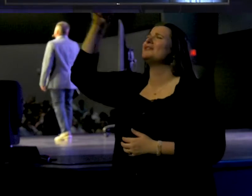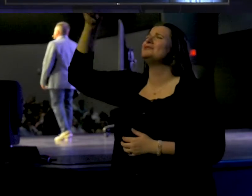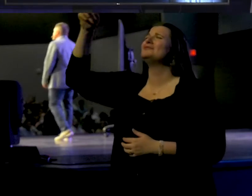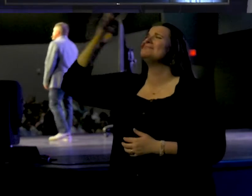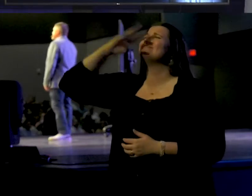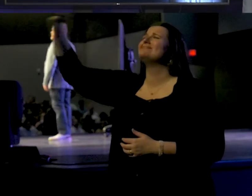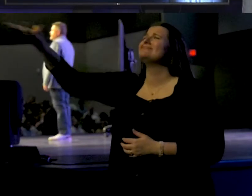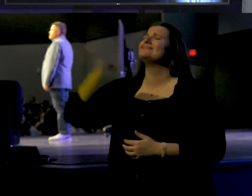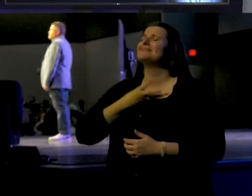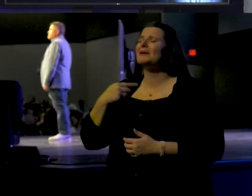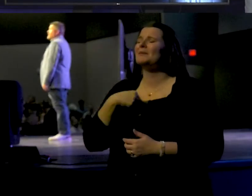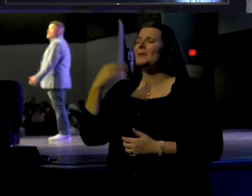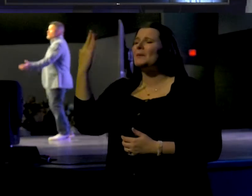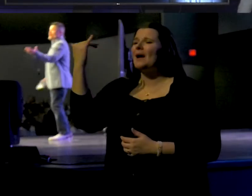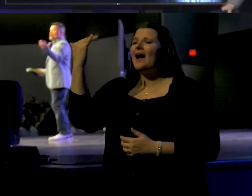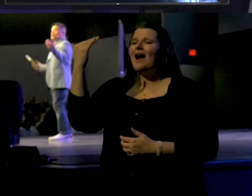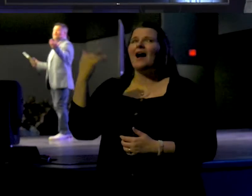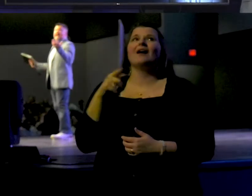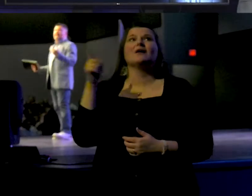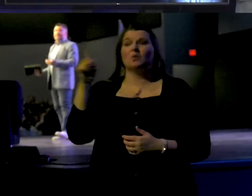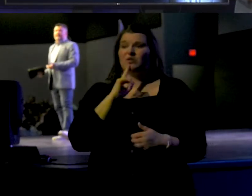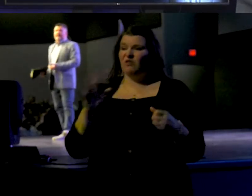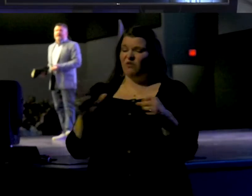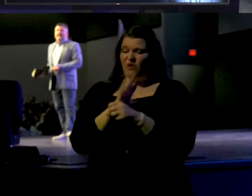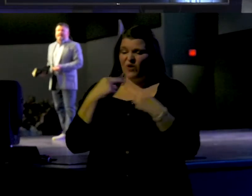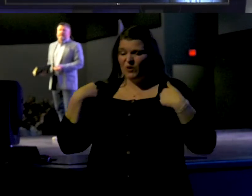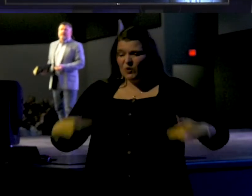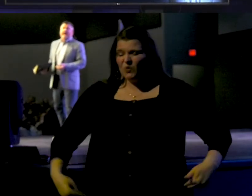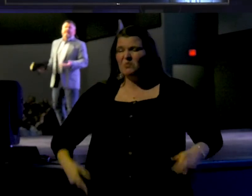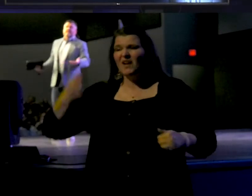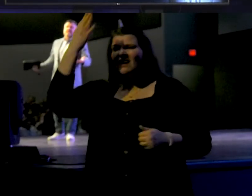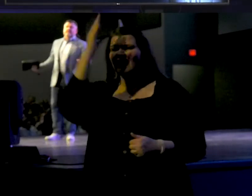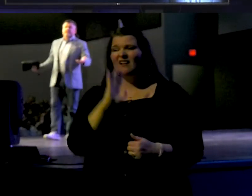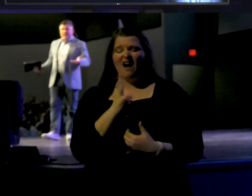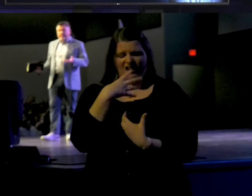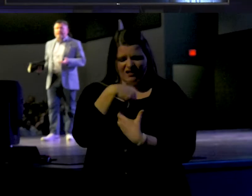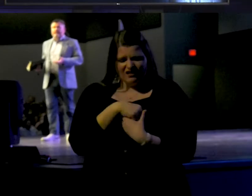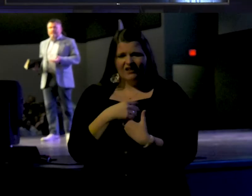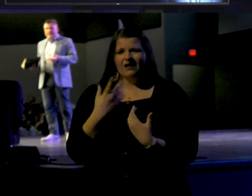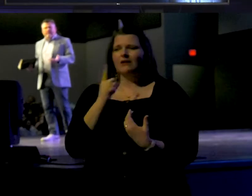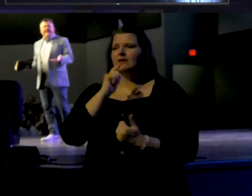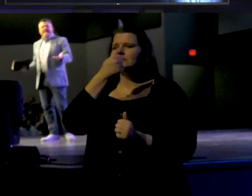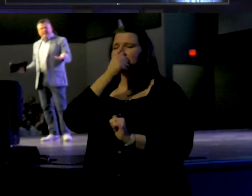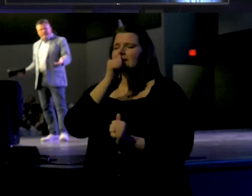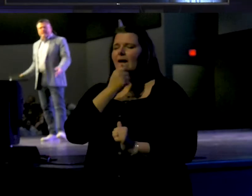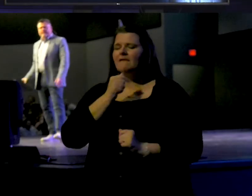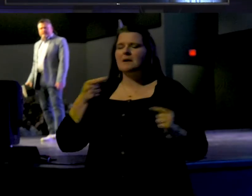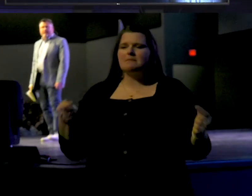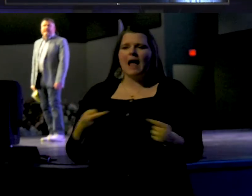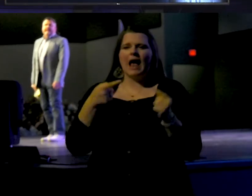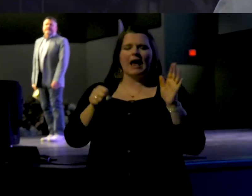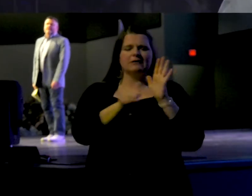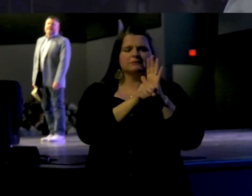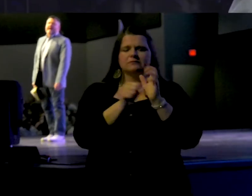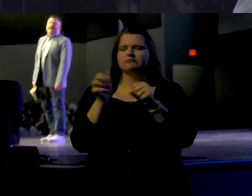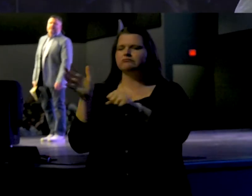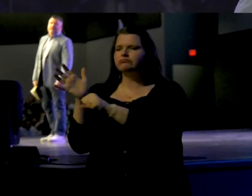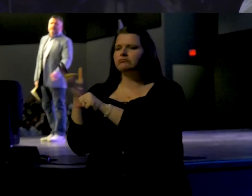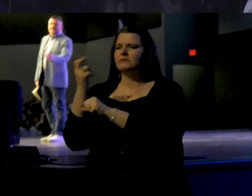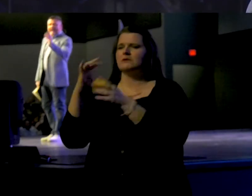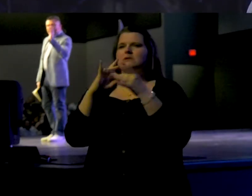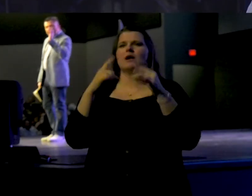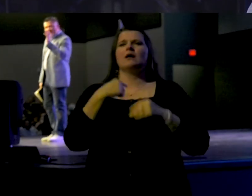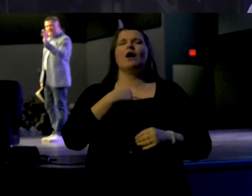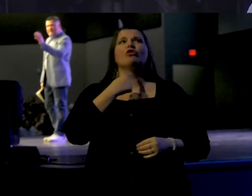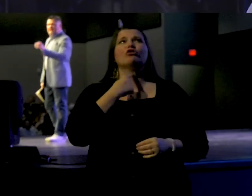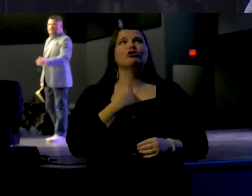you forsaken me? He was fully human and fully God and obviously suffering from the pain of crucifixion. He said, I